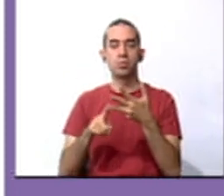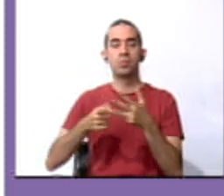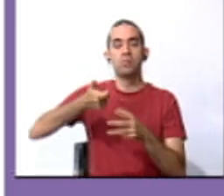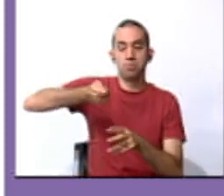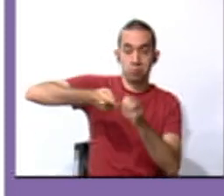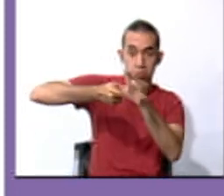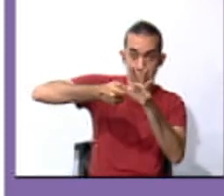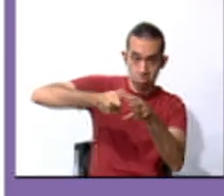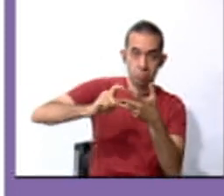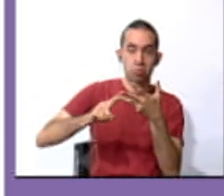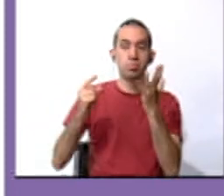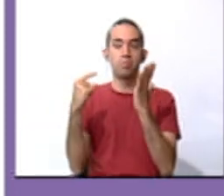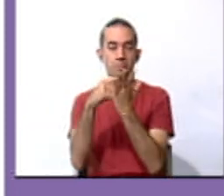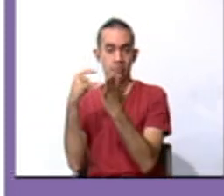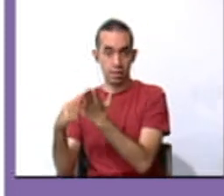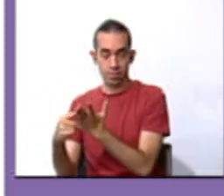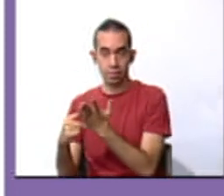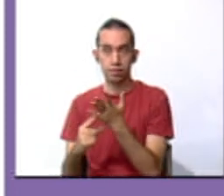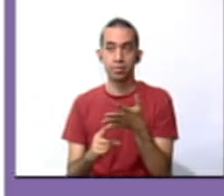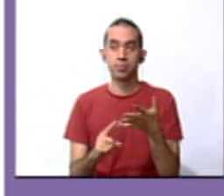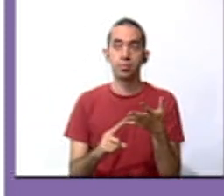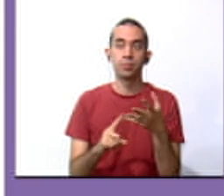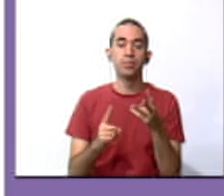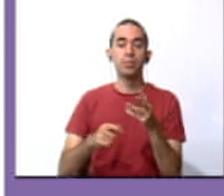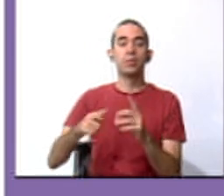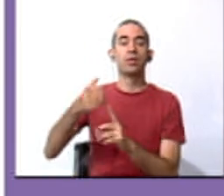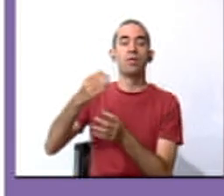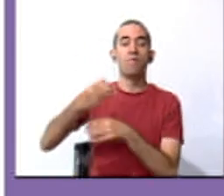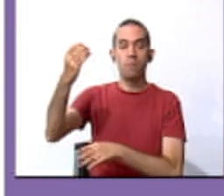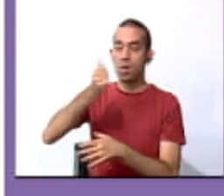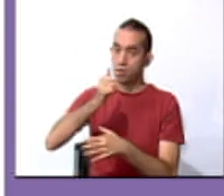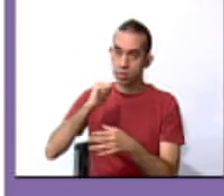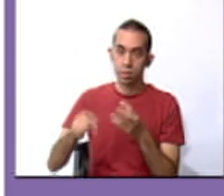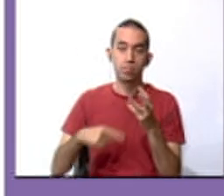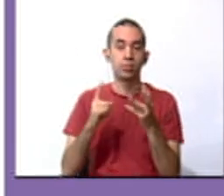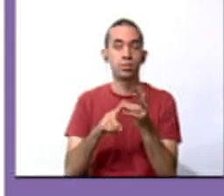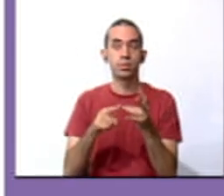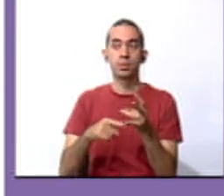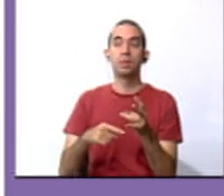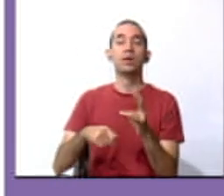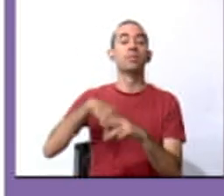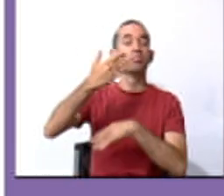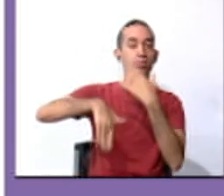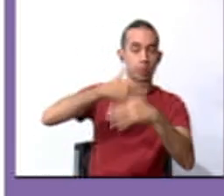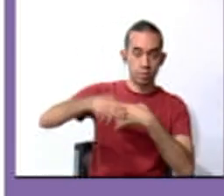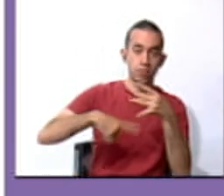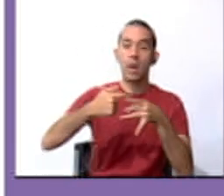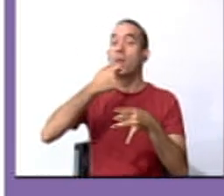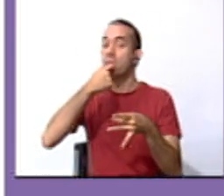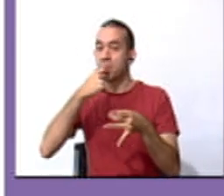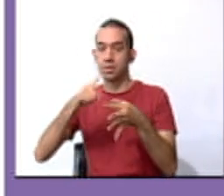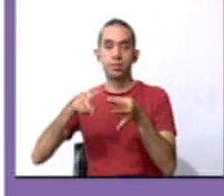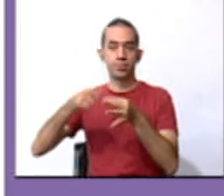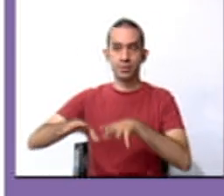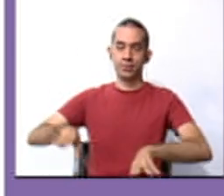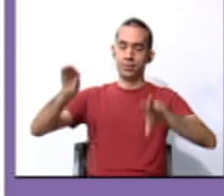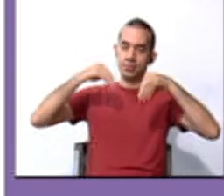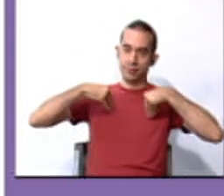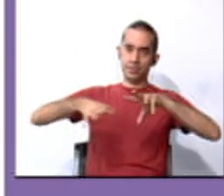flashlight and batteries, bottles of water, a toilet paper, a whistle, and blankets.